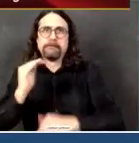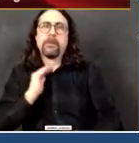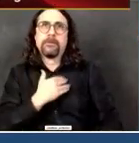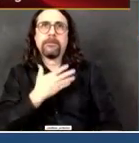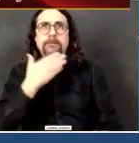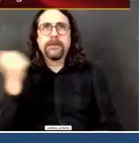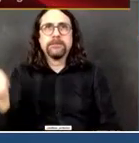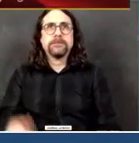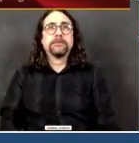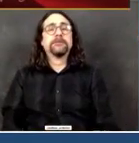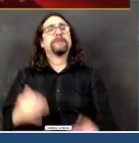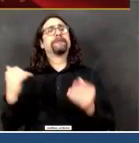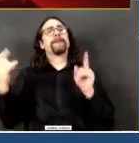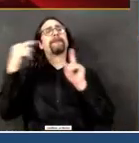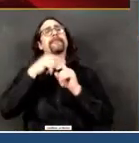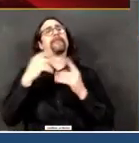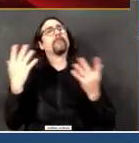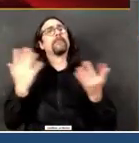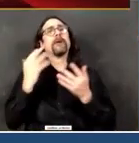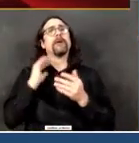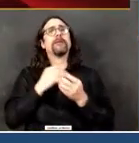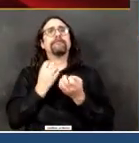for this week ahead.